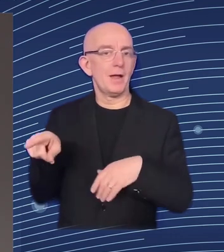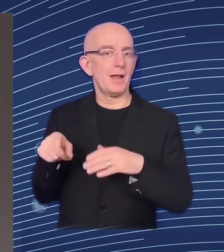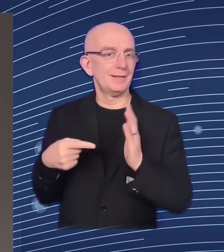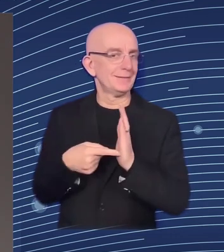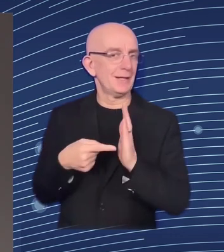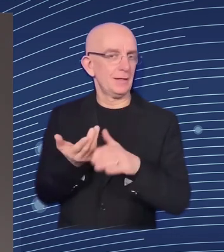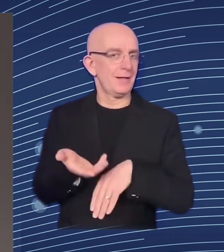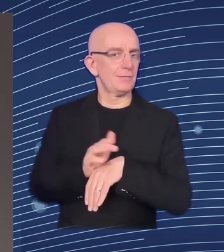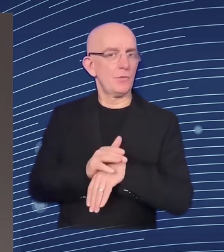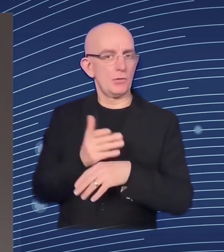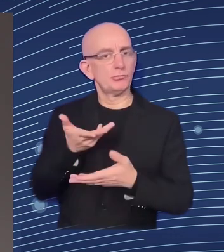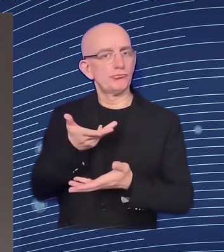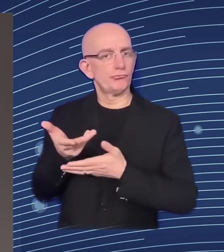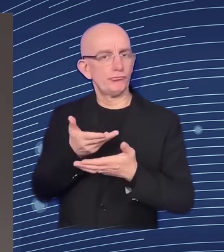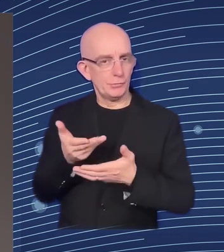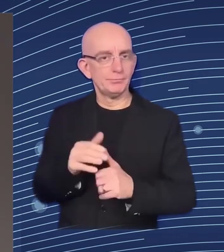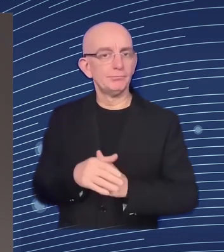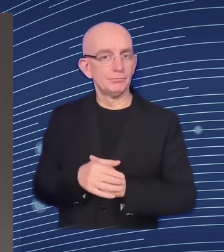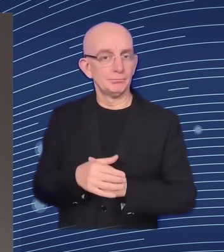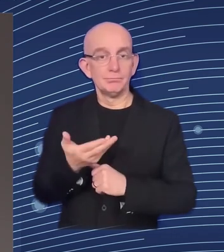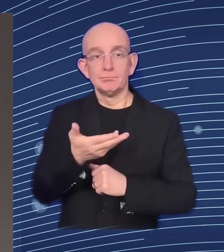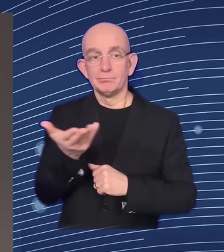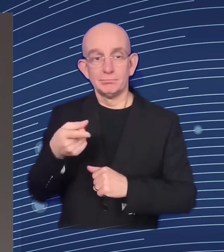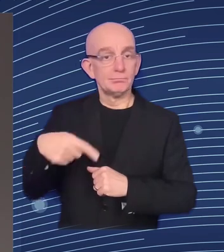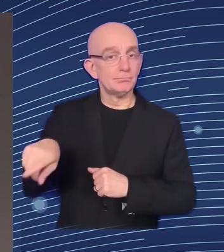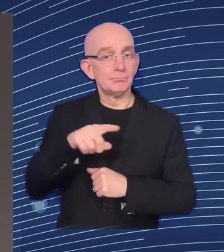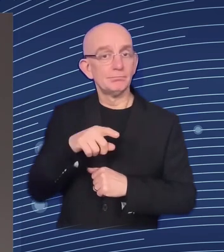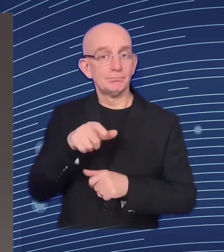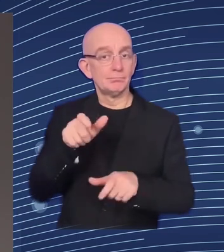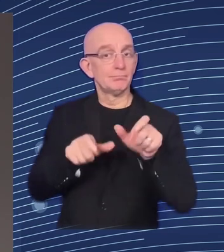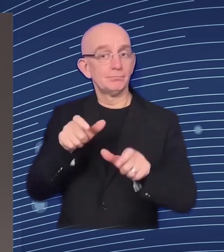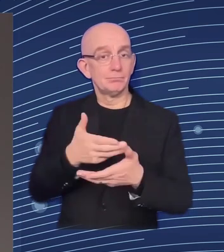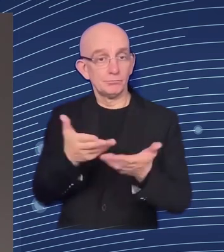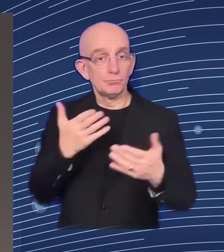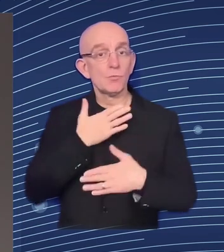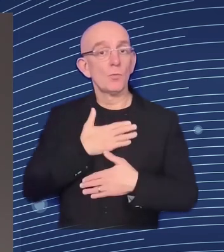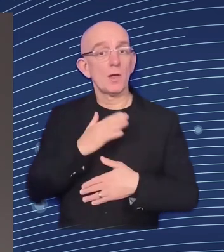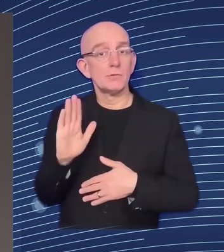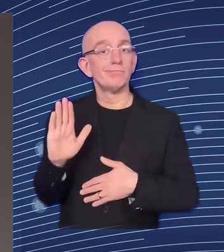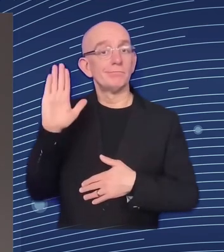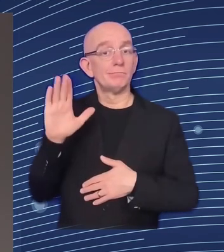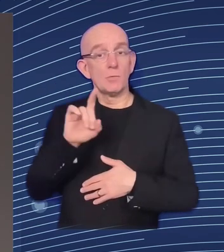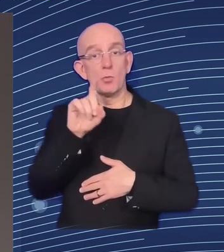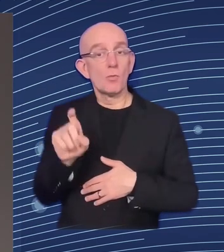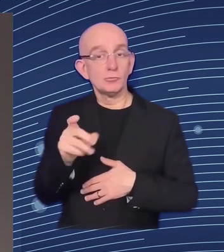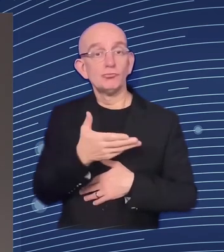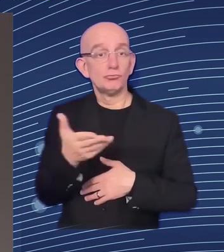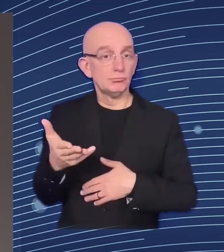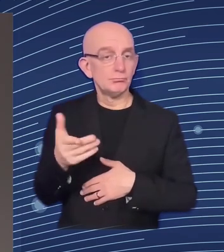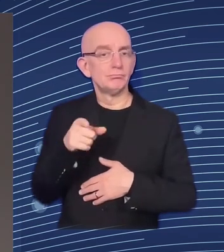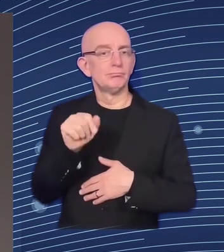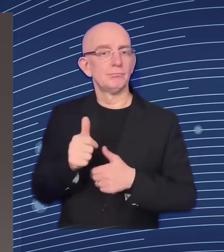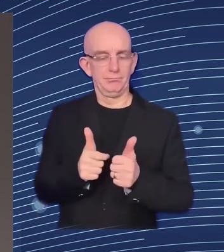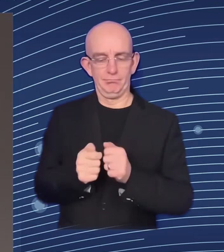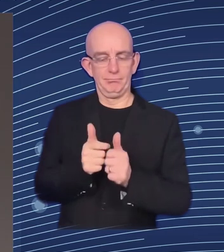the slider function and we will in a moment show the qr code that you can use to do that and you can ask questions and